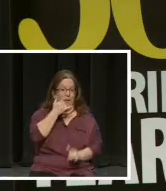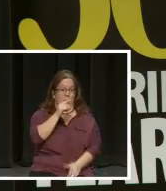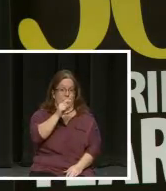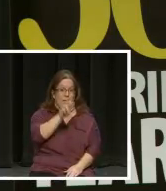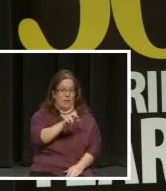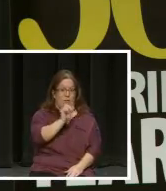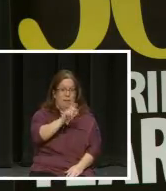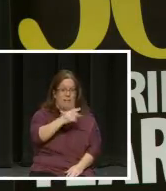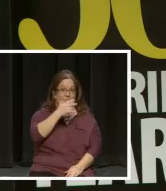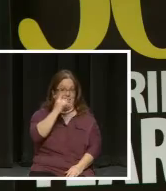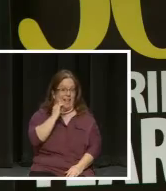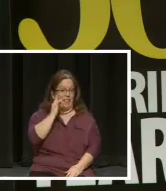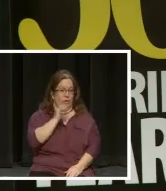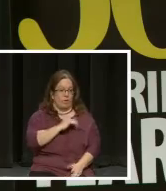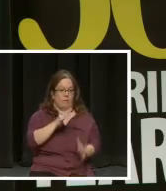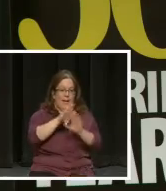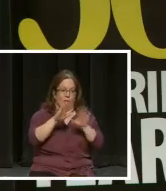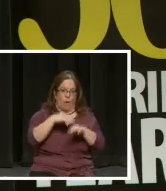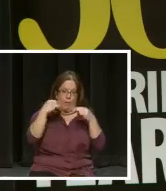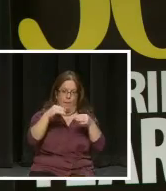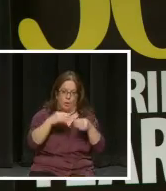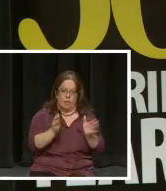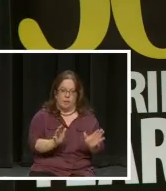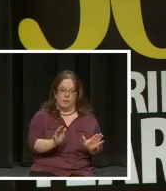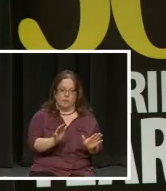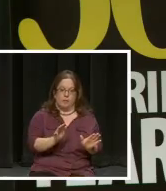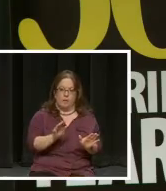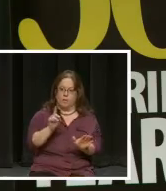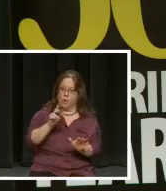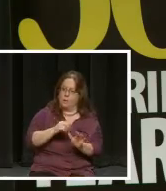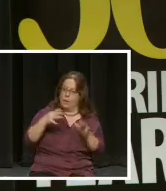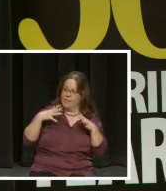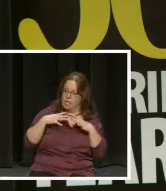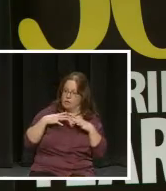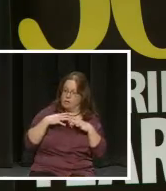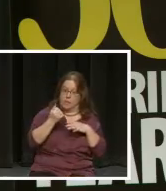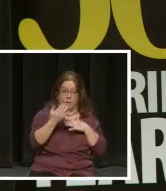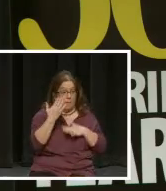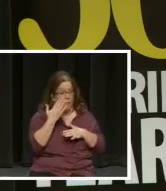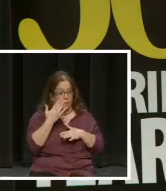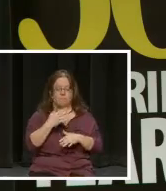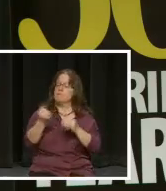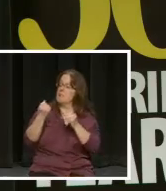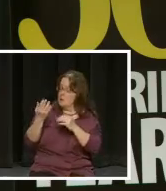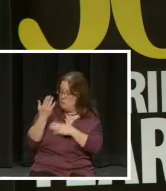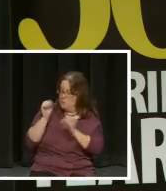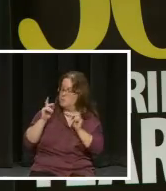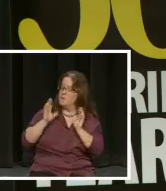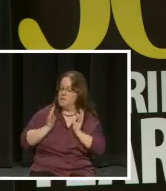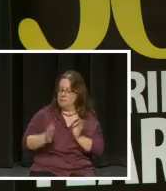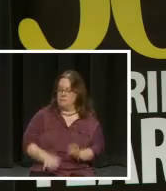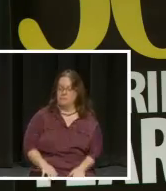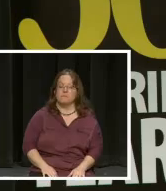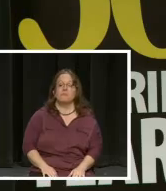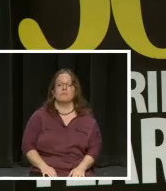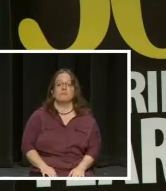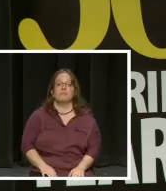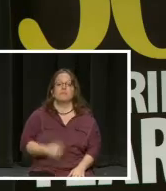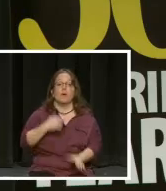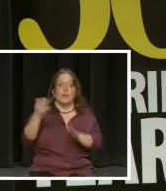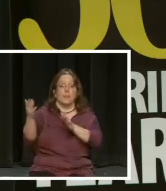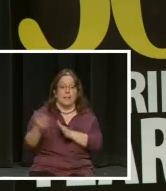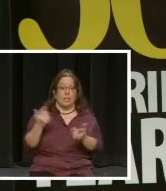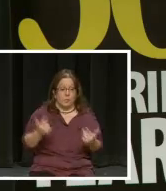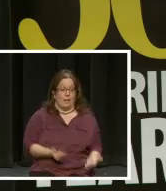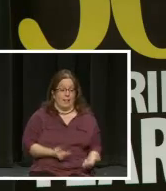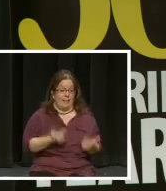in California, and I said, we've got to get my house on the market. And he's like, Dawn, I'm on vacation. I said, Saturday morning. He said, Saturday morning. So I plan to